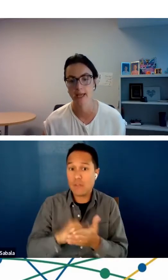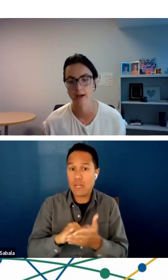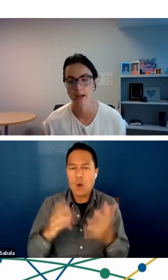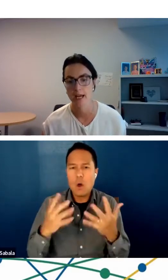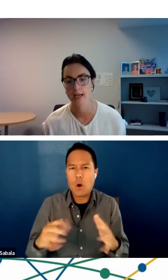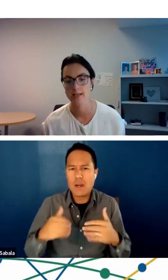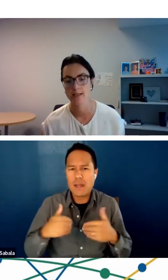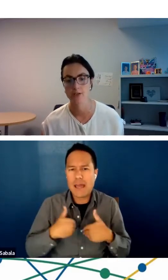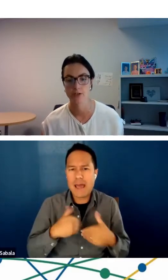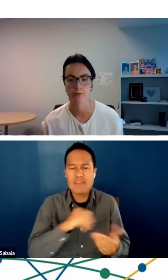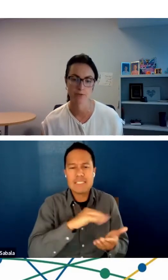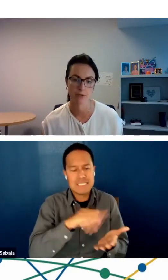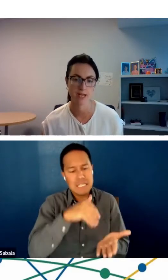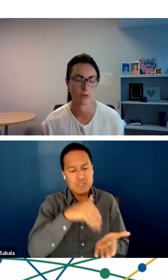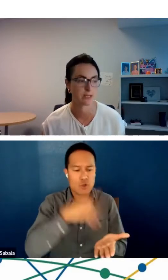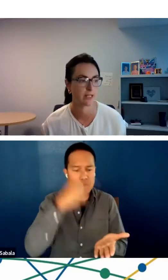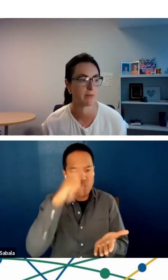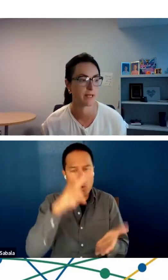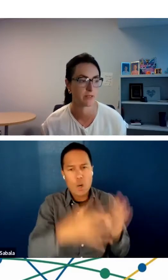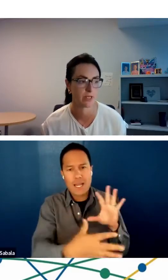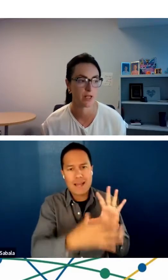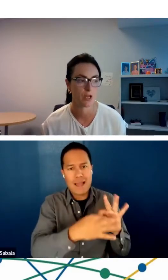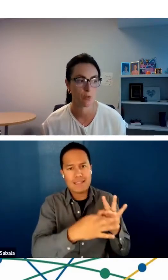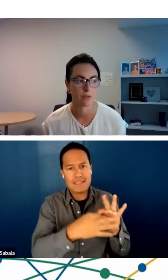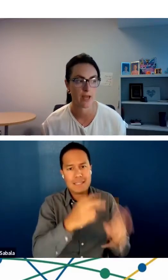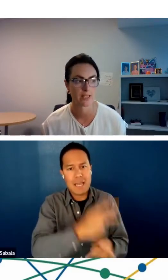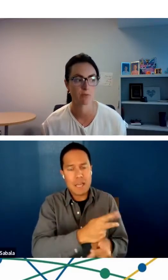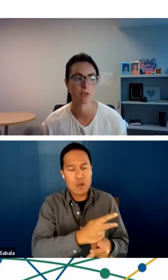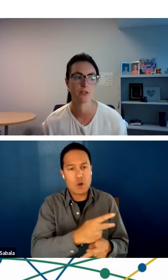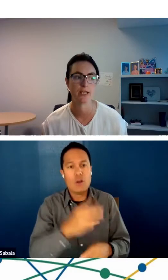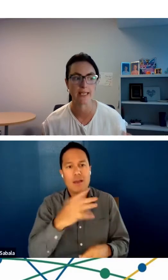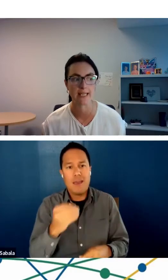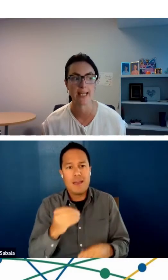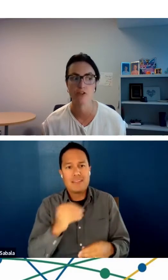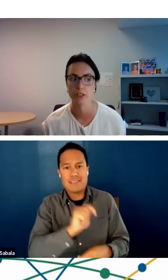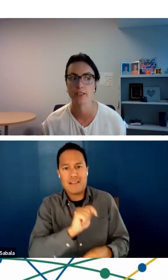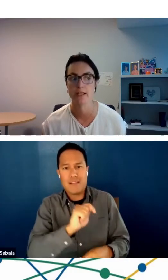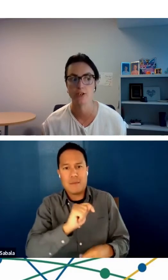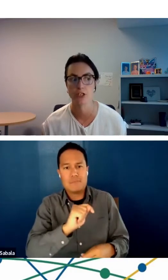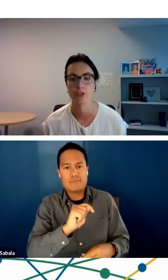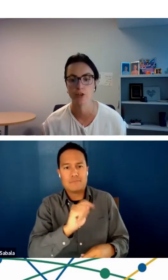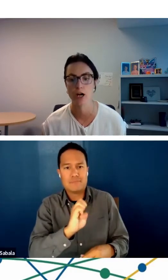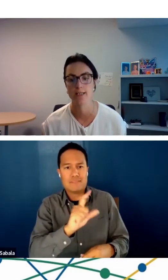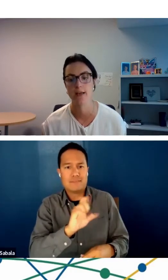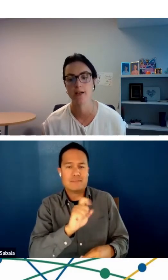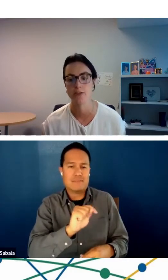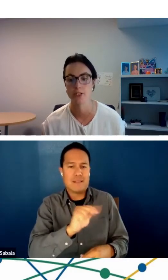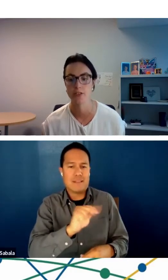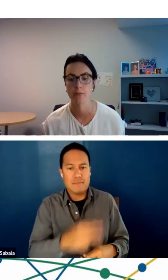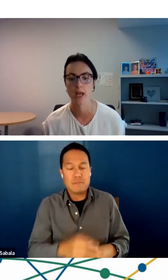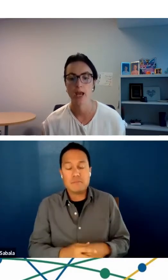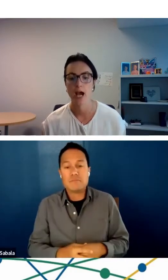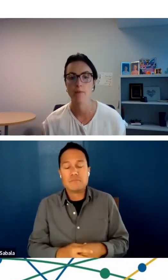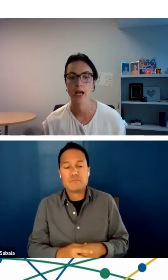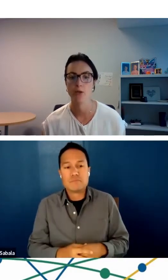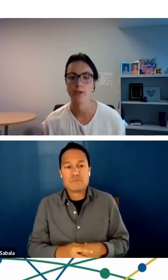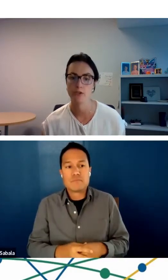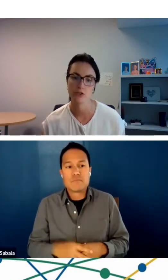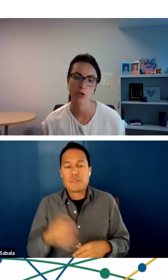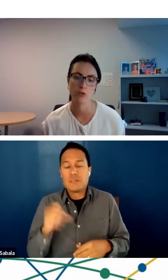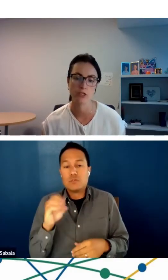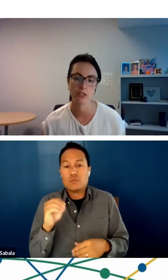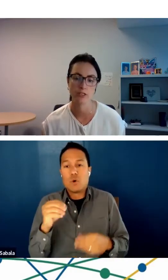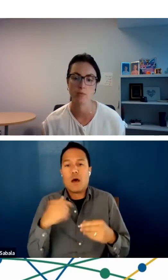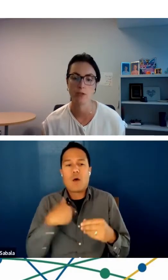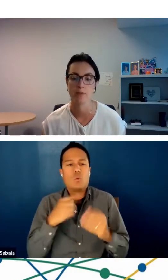Connected Care and the Center for Network Telemedicine with experts and engaged clinicians across the health system. I'm now